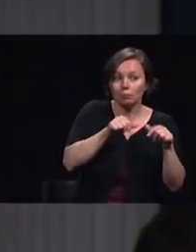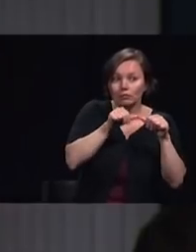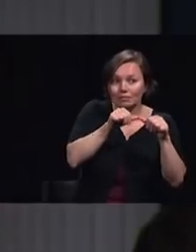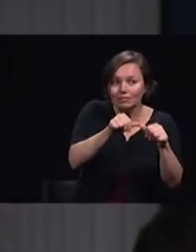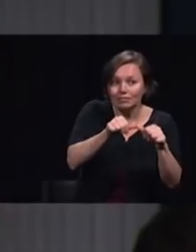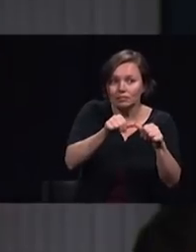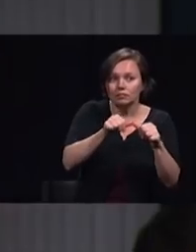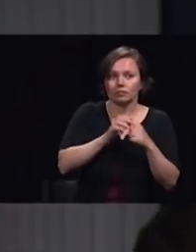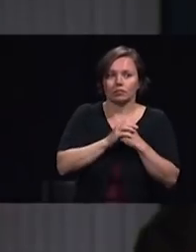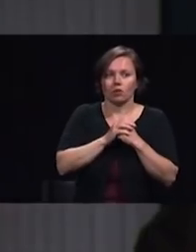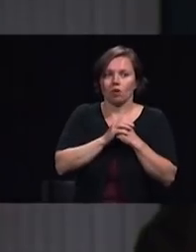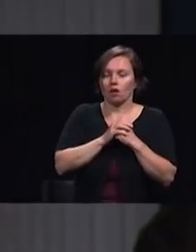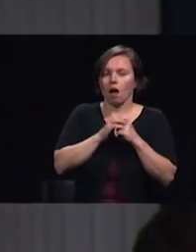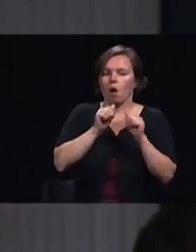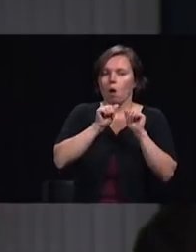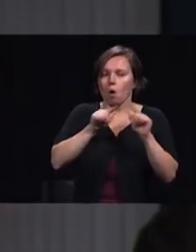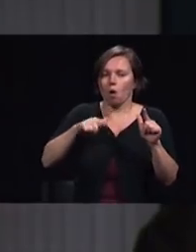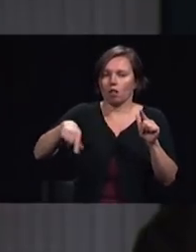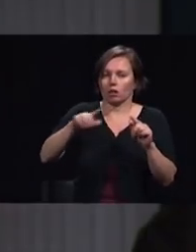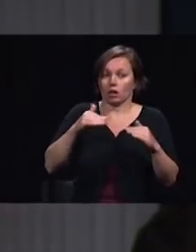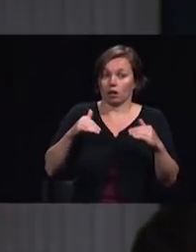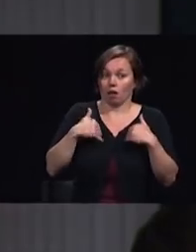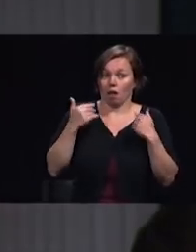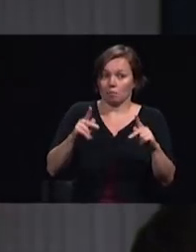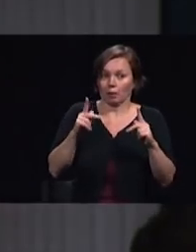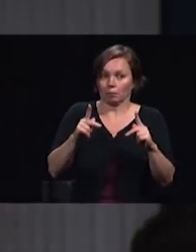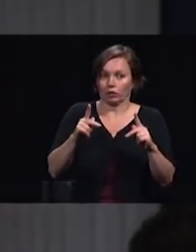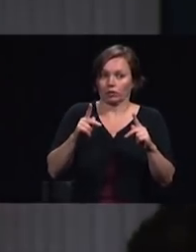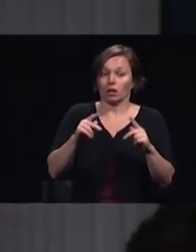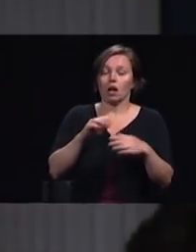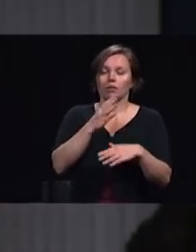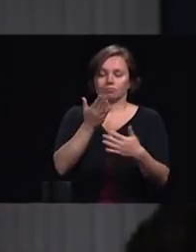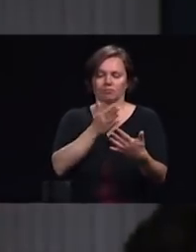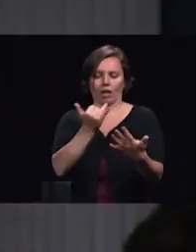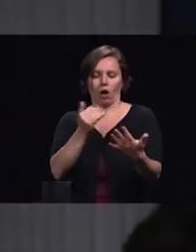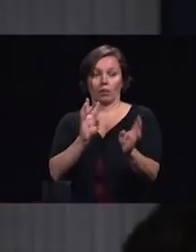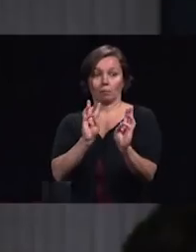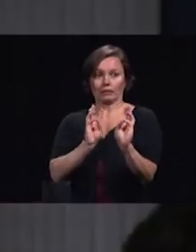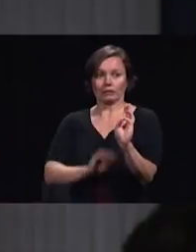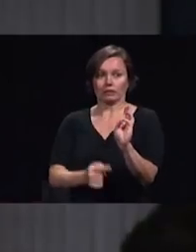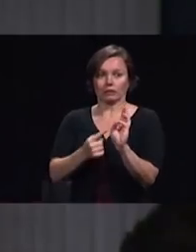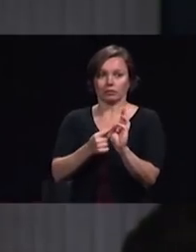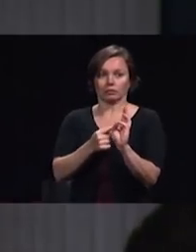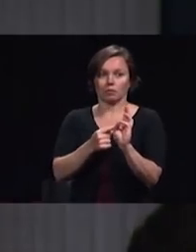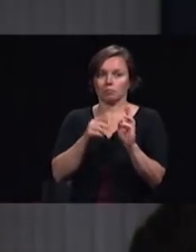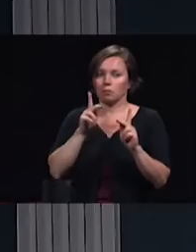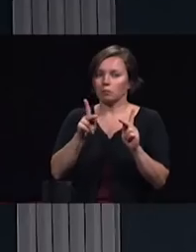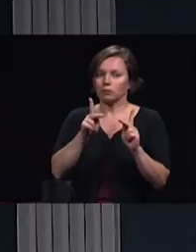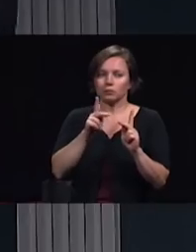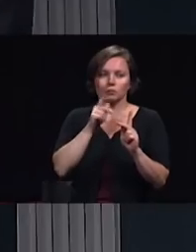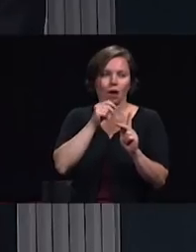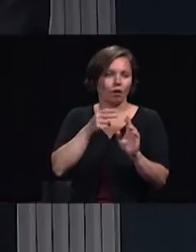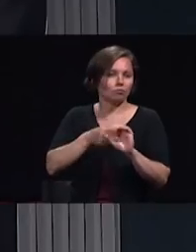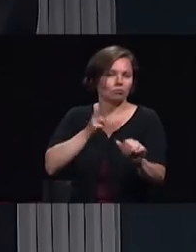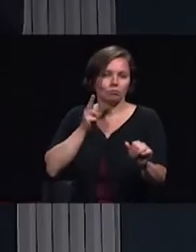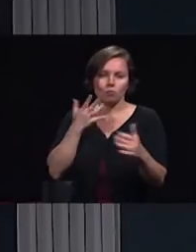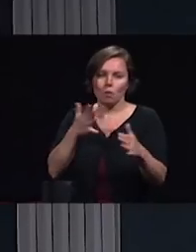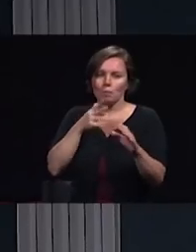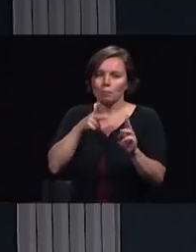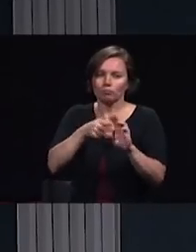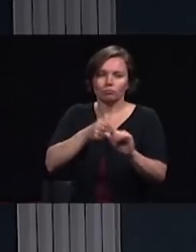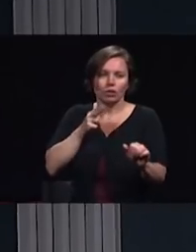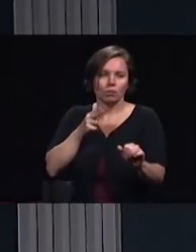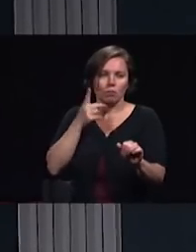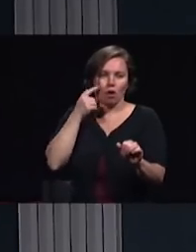by young people number six apostasy rate is extremely low because they use Alan White's